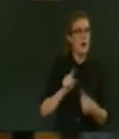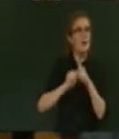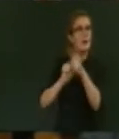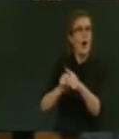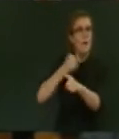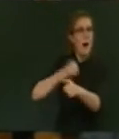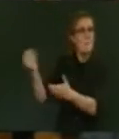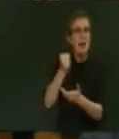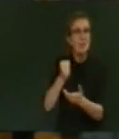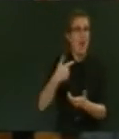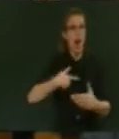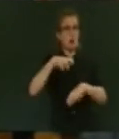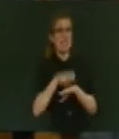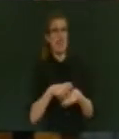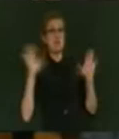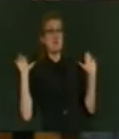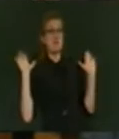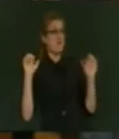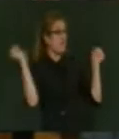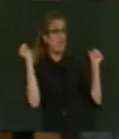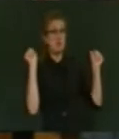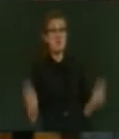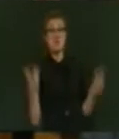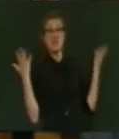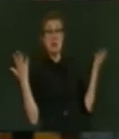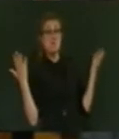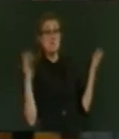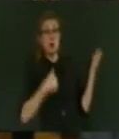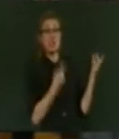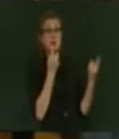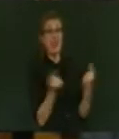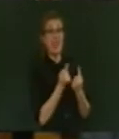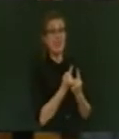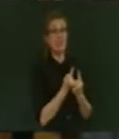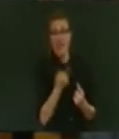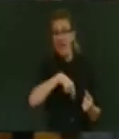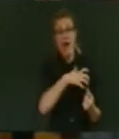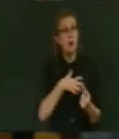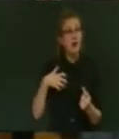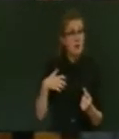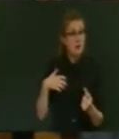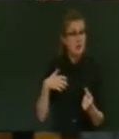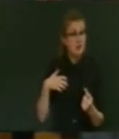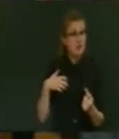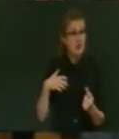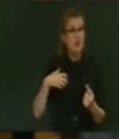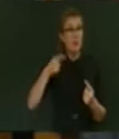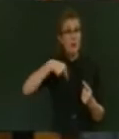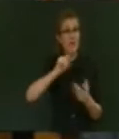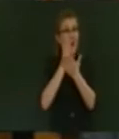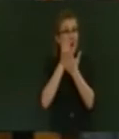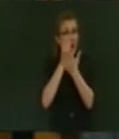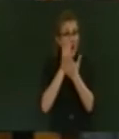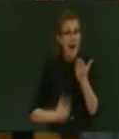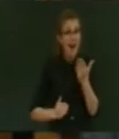call it quits. You know you want to, Mr Speaker. Under our government, under our government, we have halved the projections